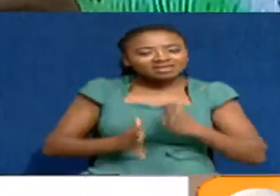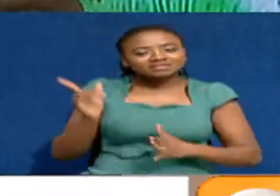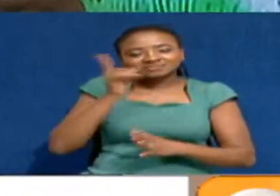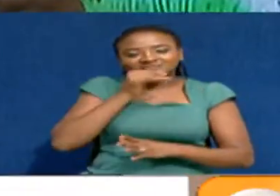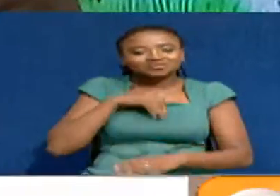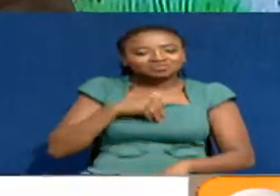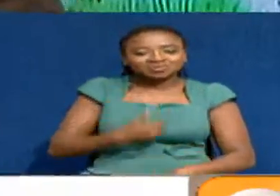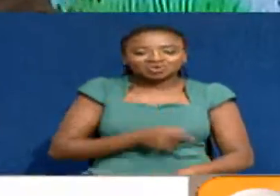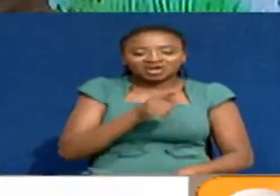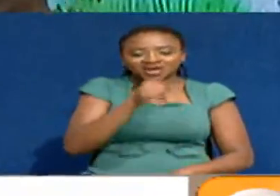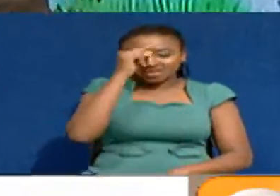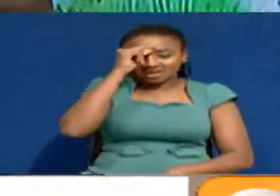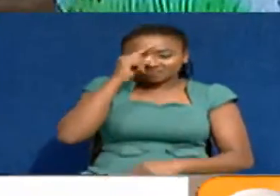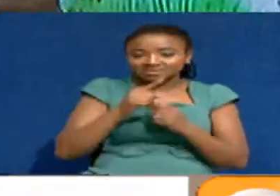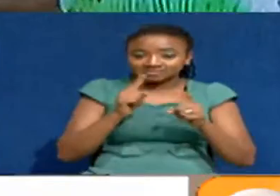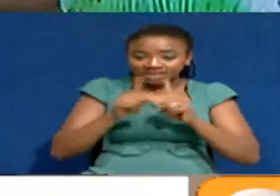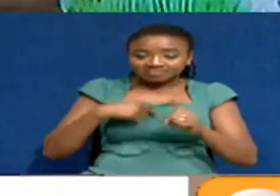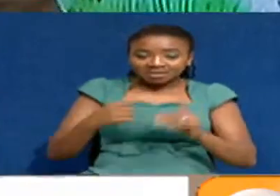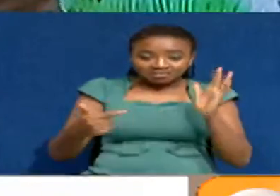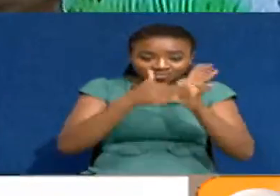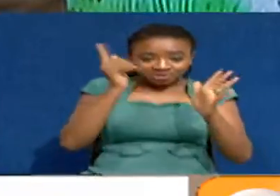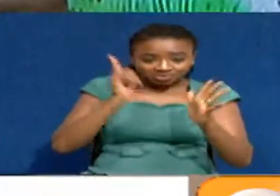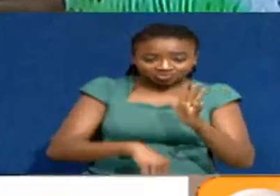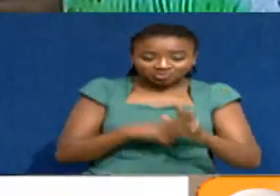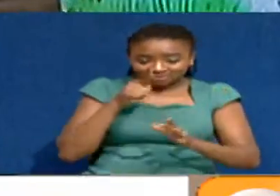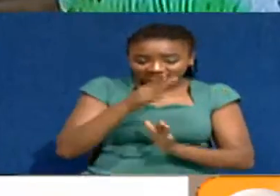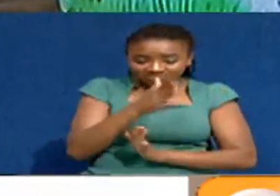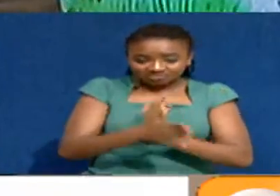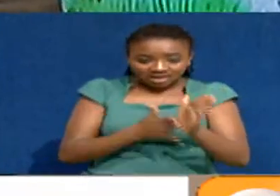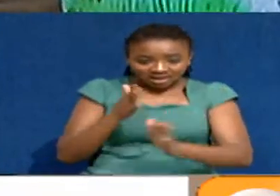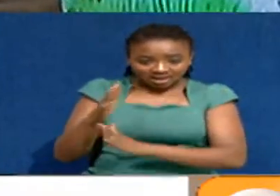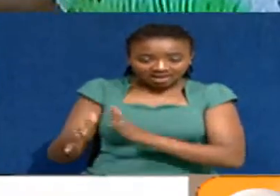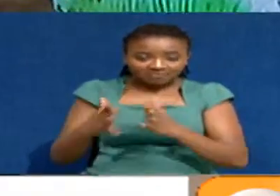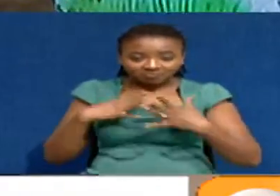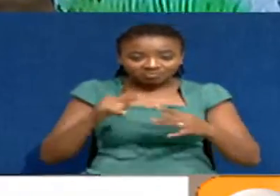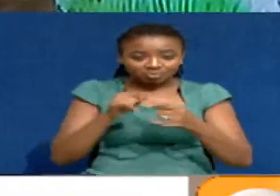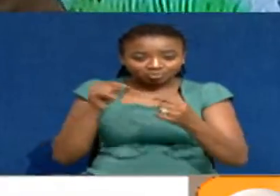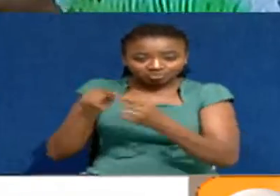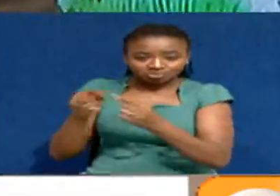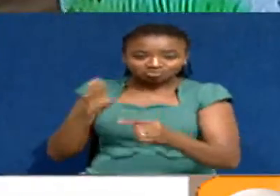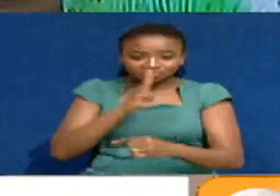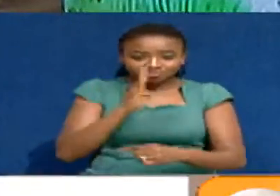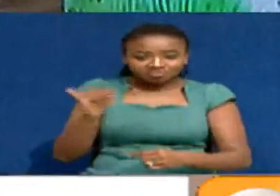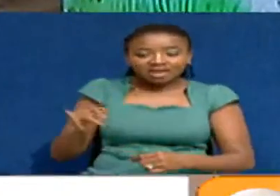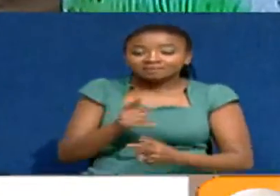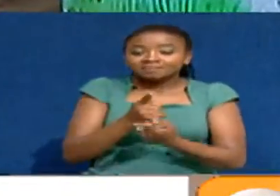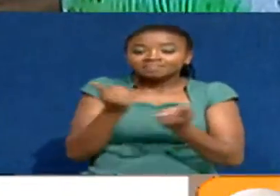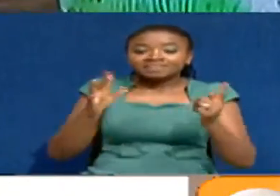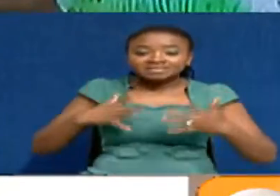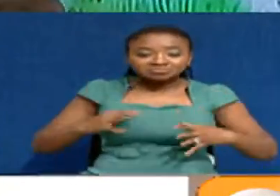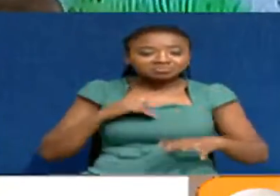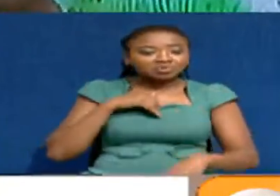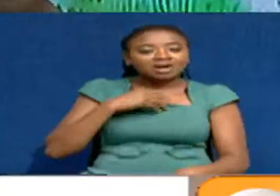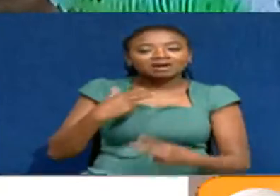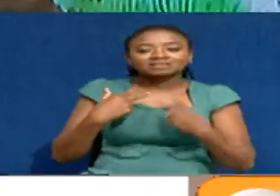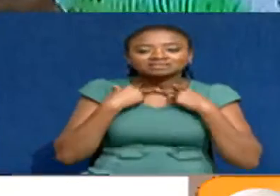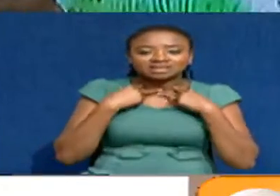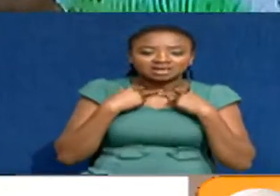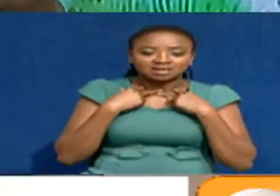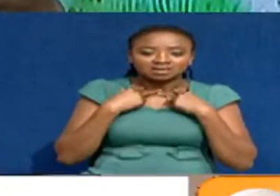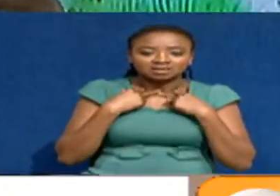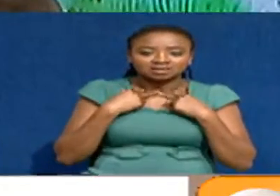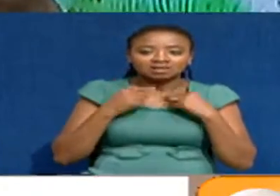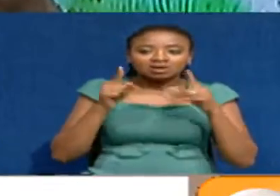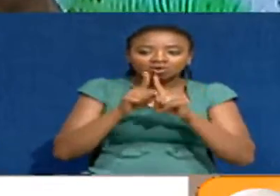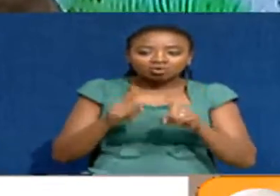I want to say this. This is a scheme by the proponents of the BBI. These people are stuck. The coalition